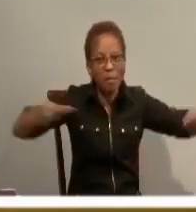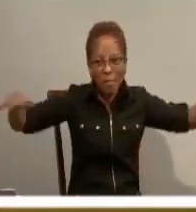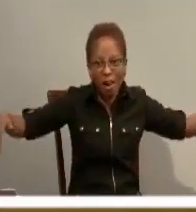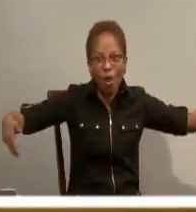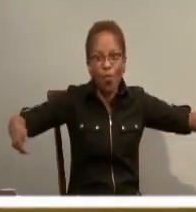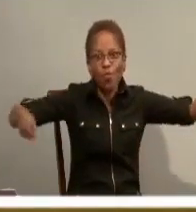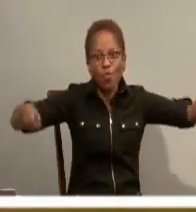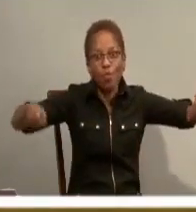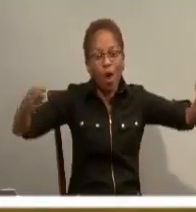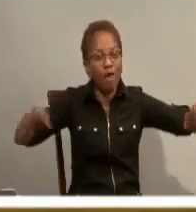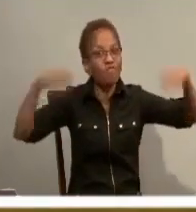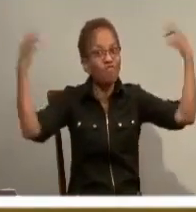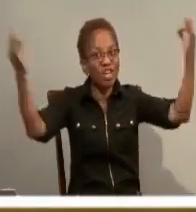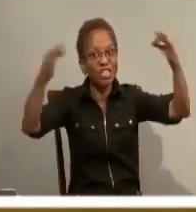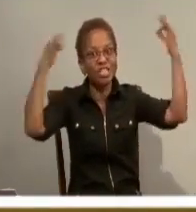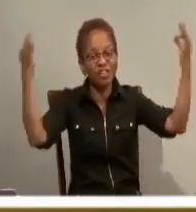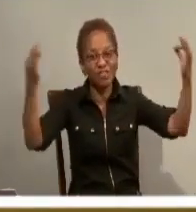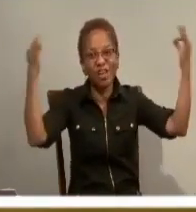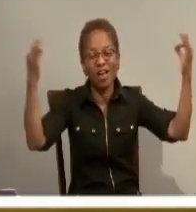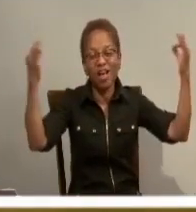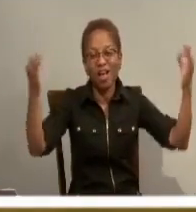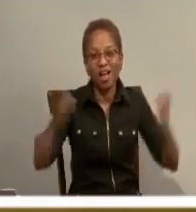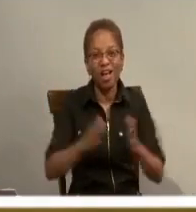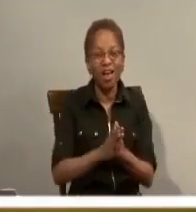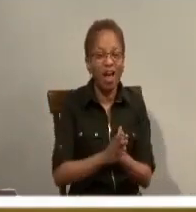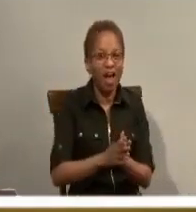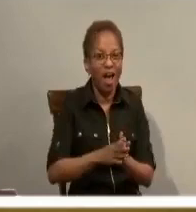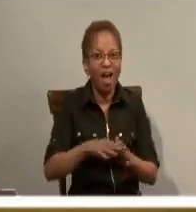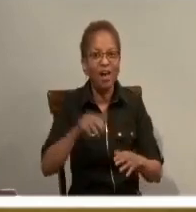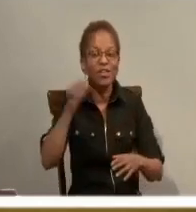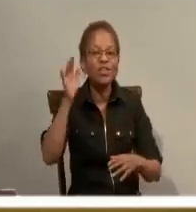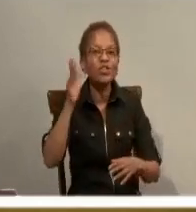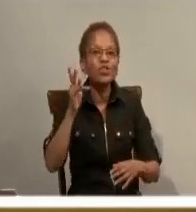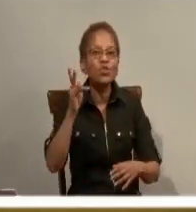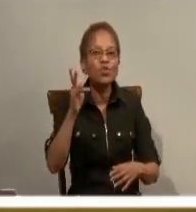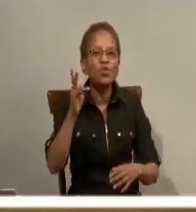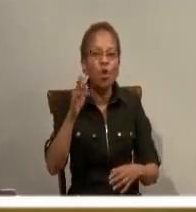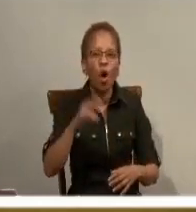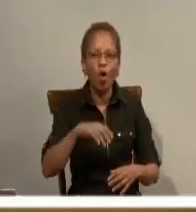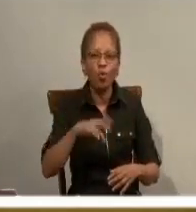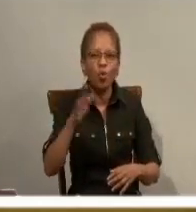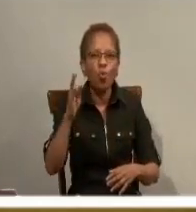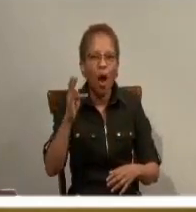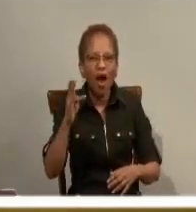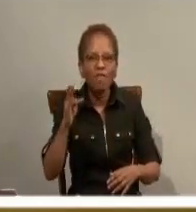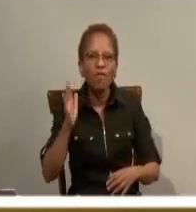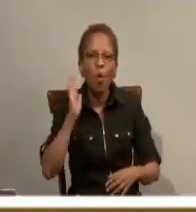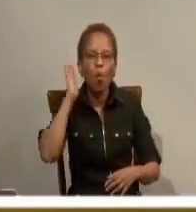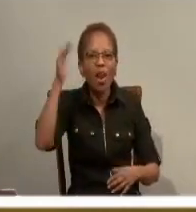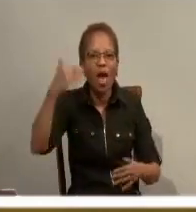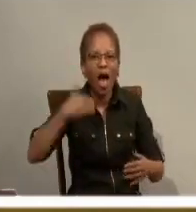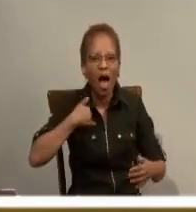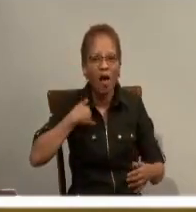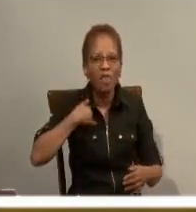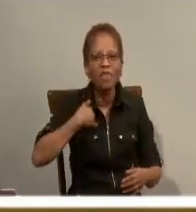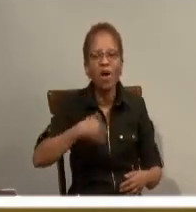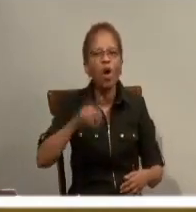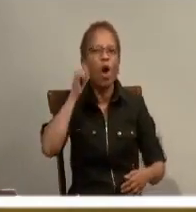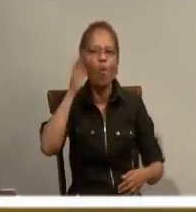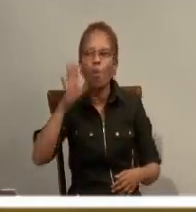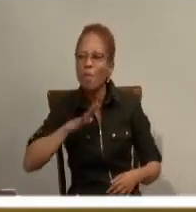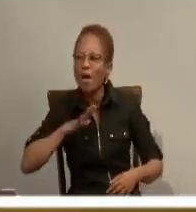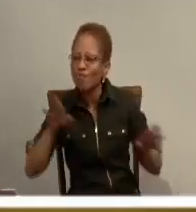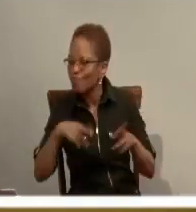be great festivity. And she will bring and have all of her maids ready for the festivity at her